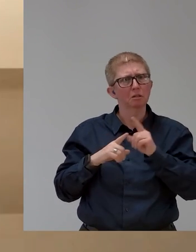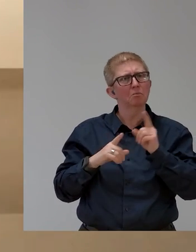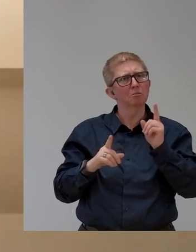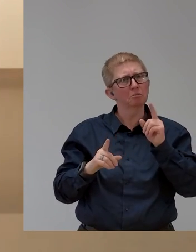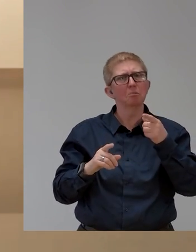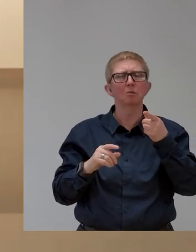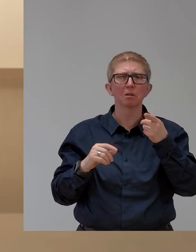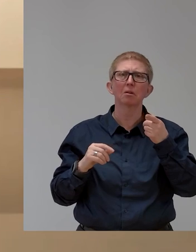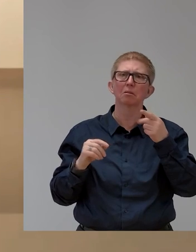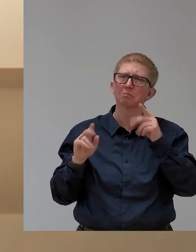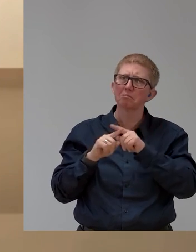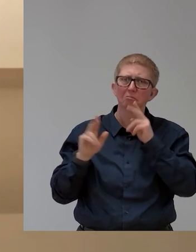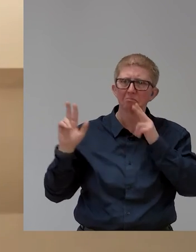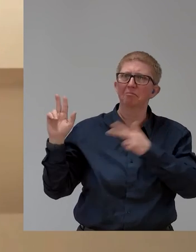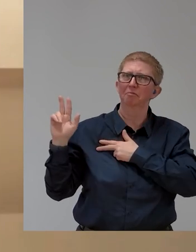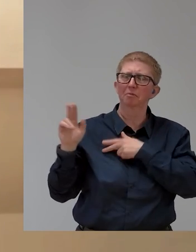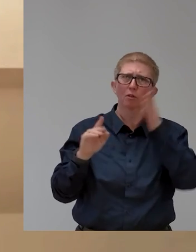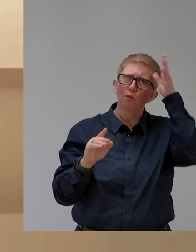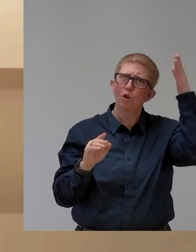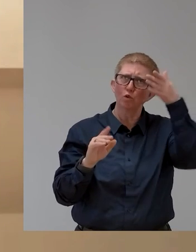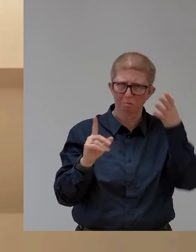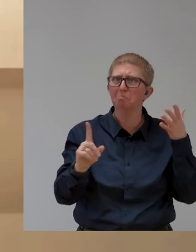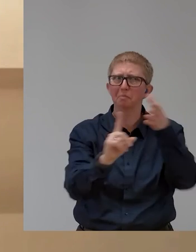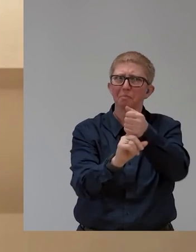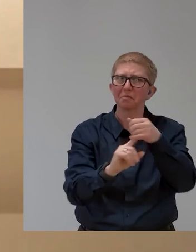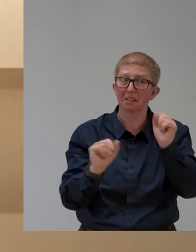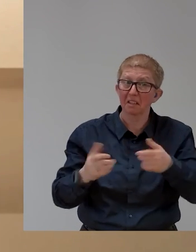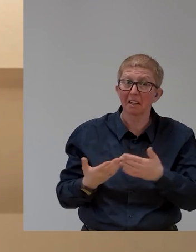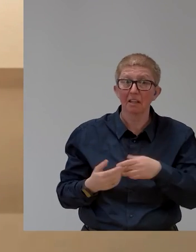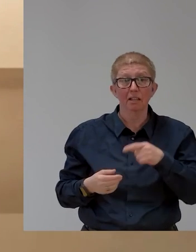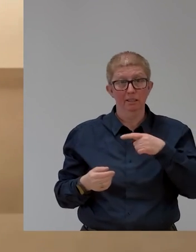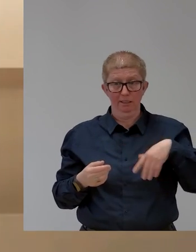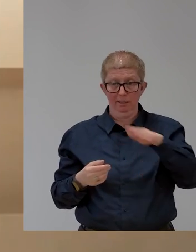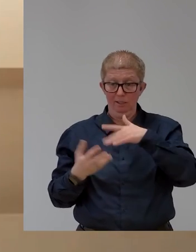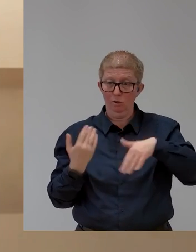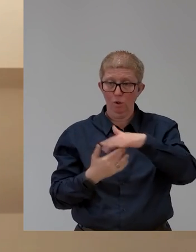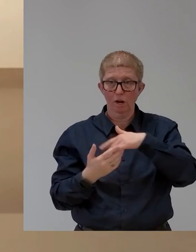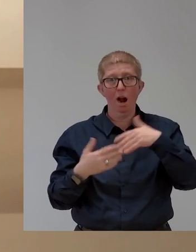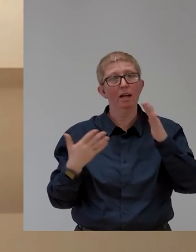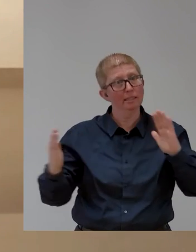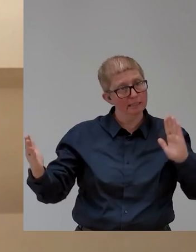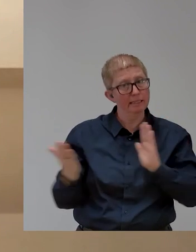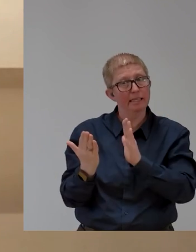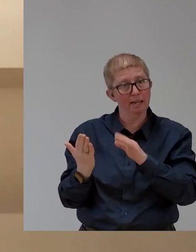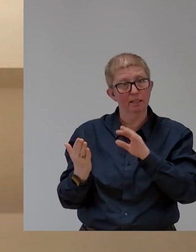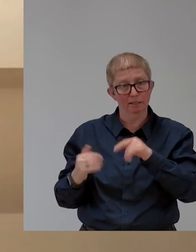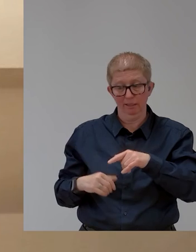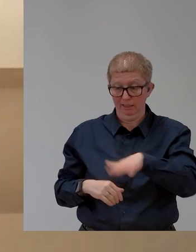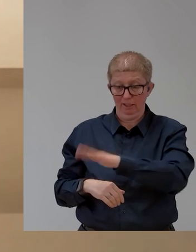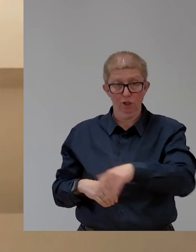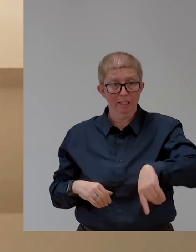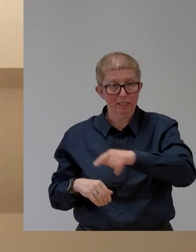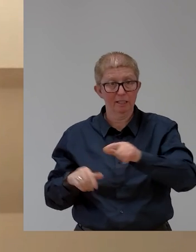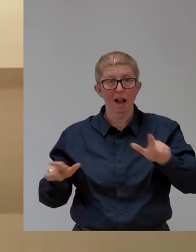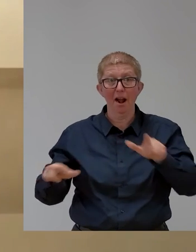a very, let's say, relevant social challenge, and especially the solution for dyslexia for children, let's say, age 4 to 14, I think is very